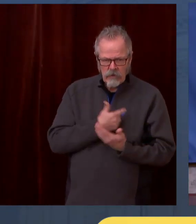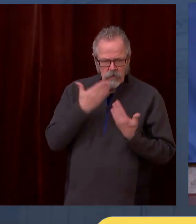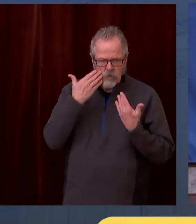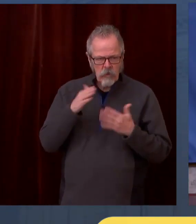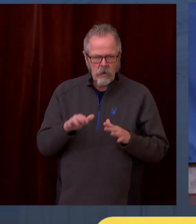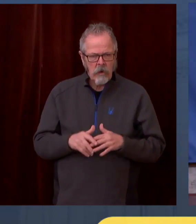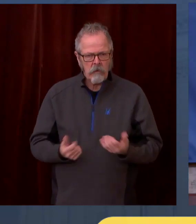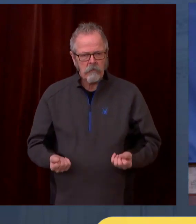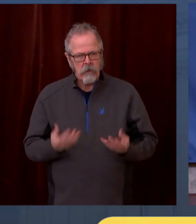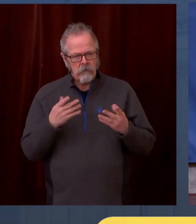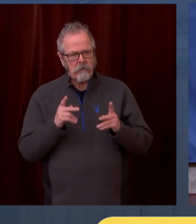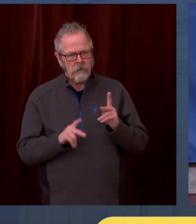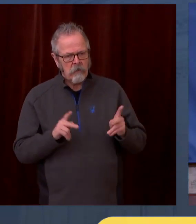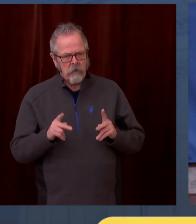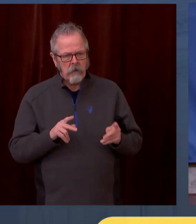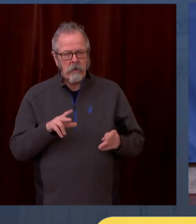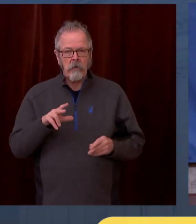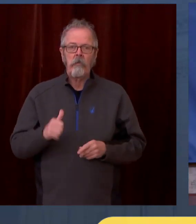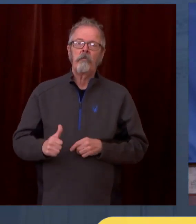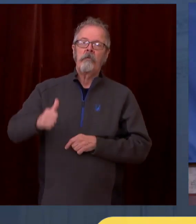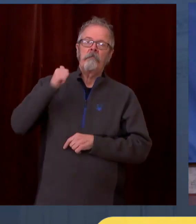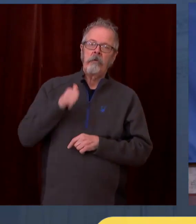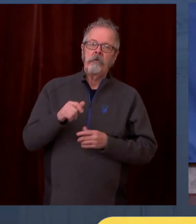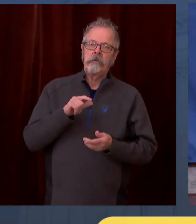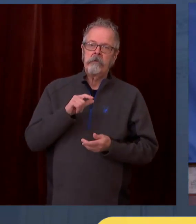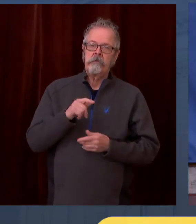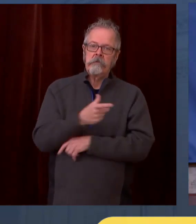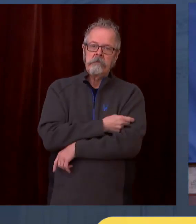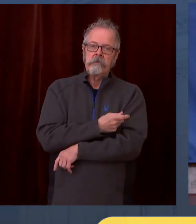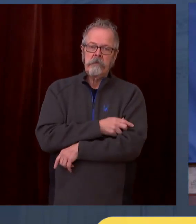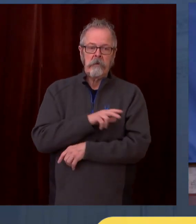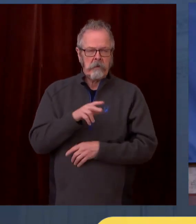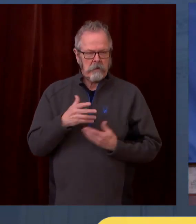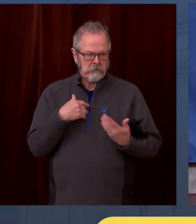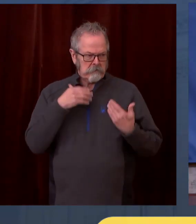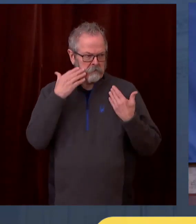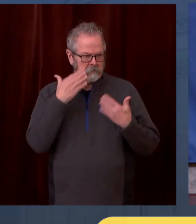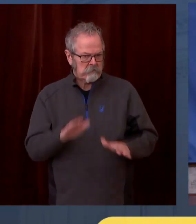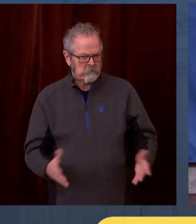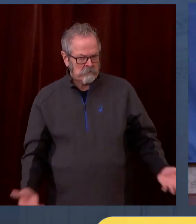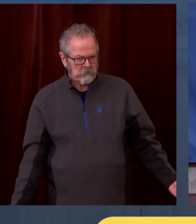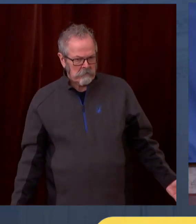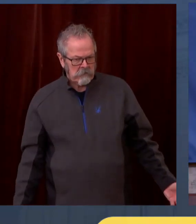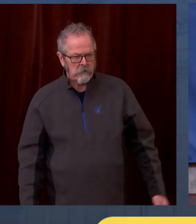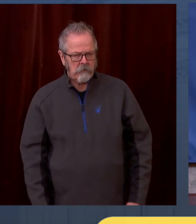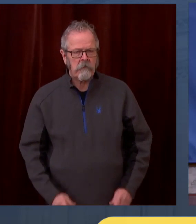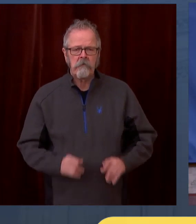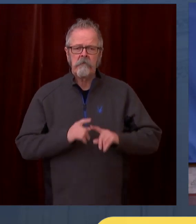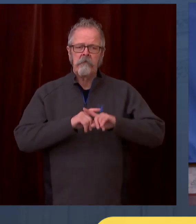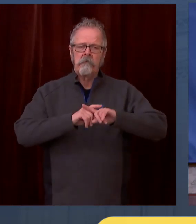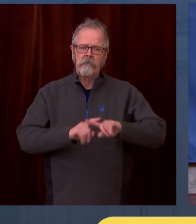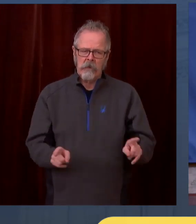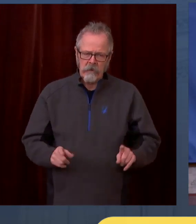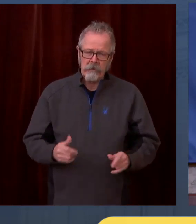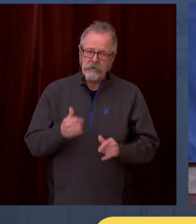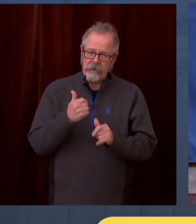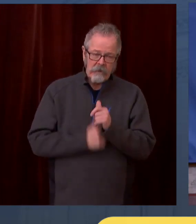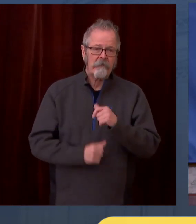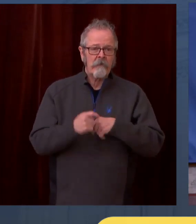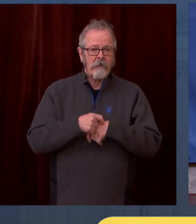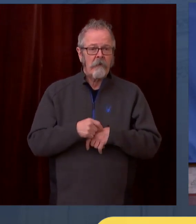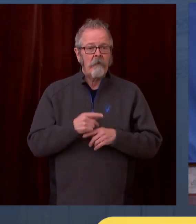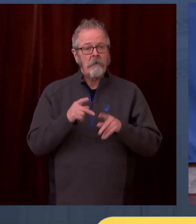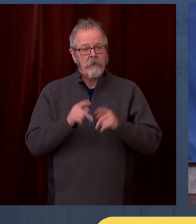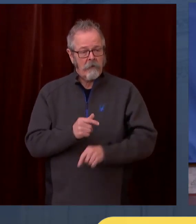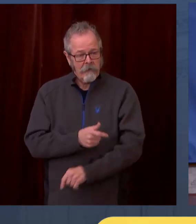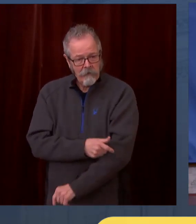Washingtonian gets the vaccine, two really great things happen. Number one, their odds of